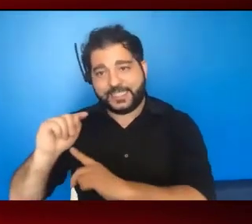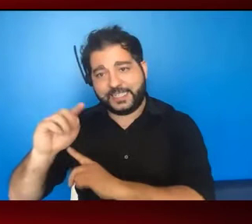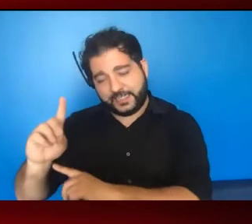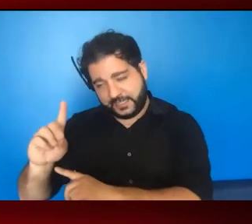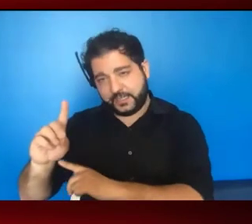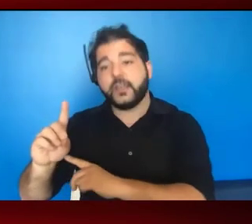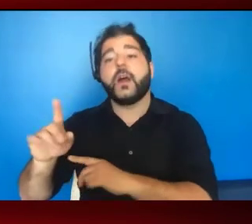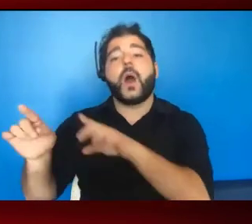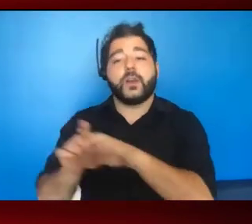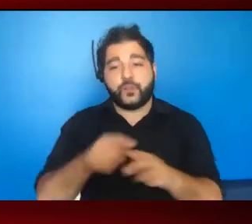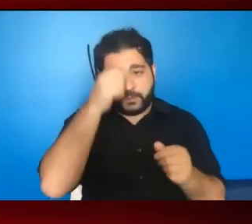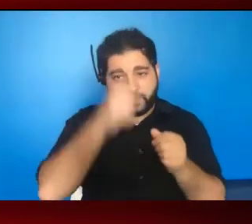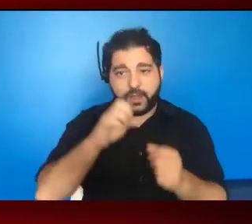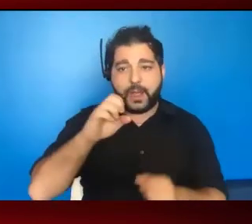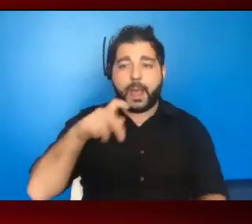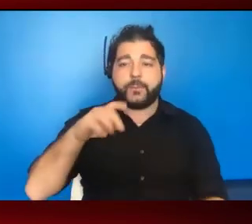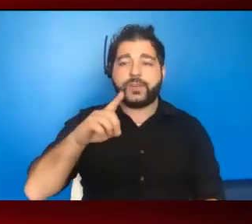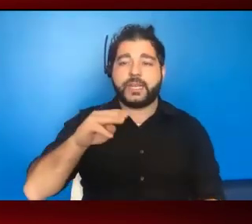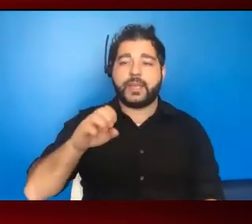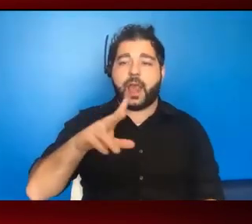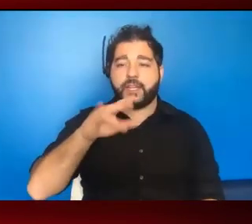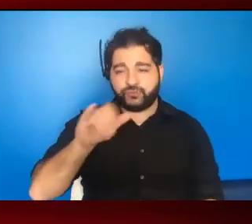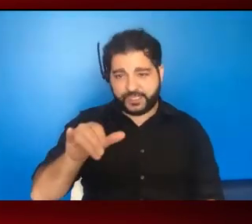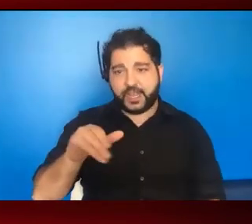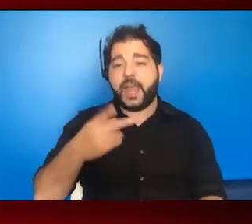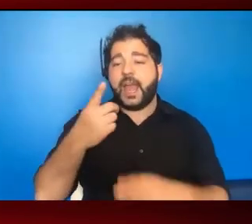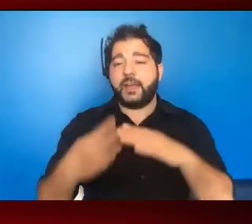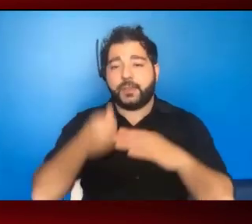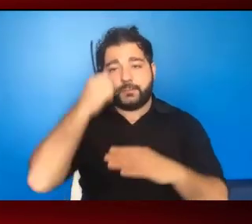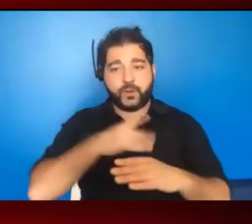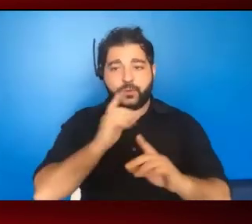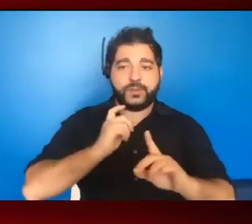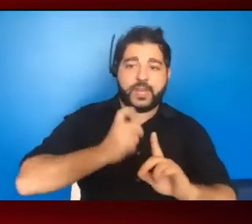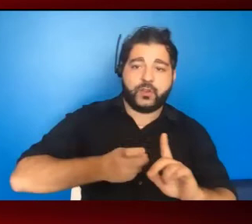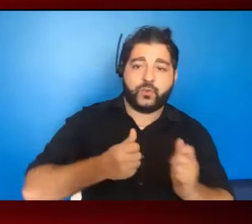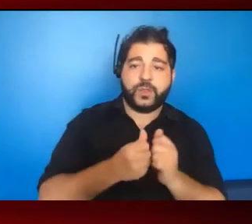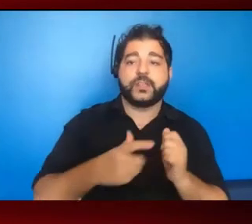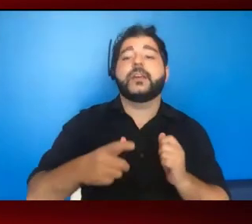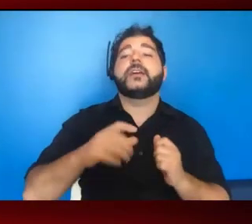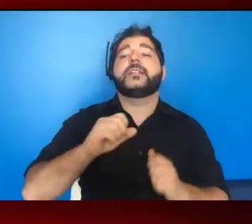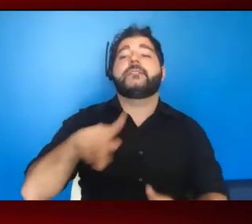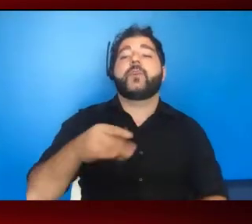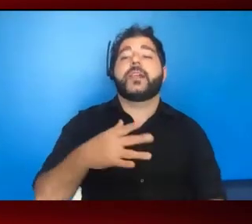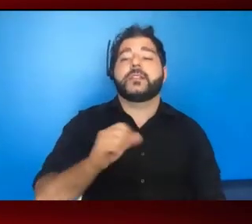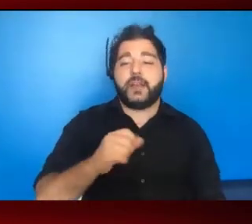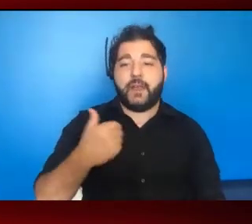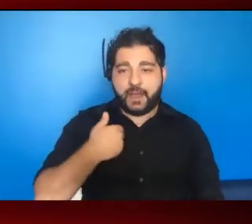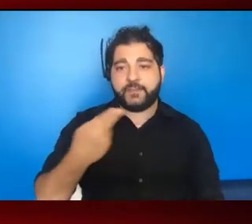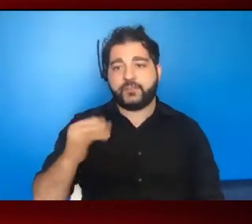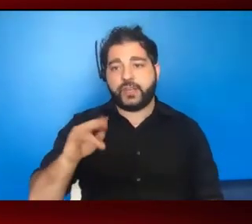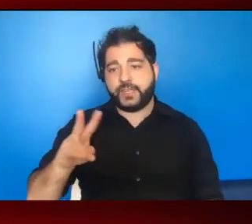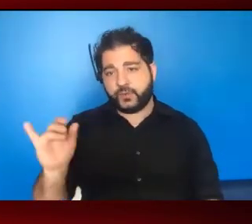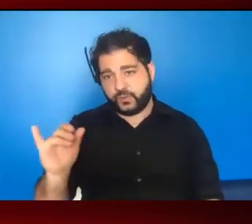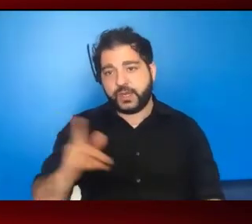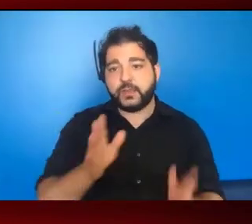remember the epidemiology, that about half of men diagnosed with syphilis have HIV. And it's important to remember,